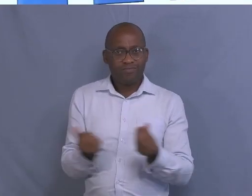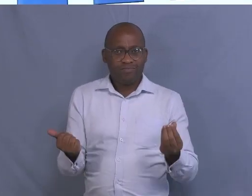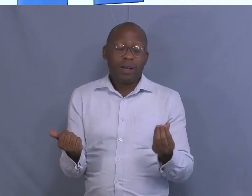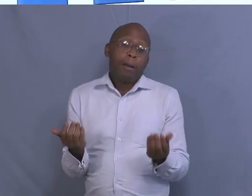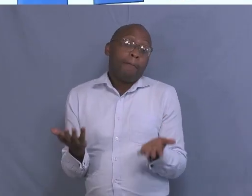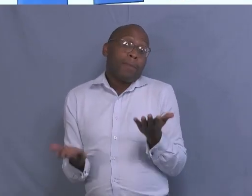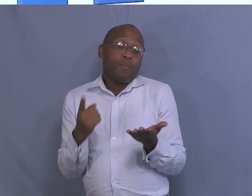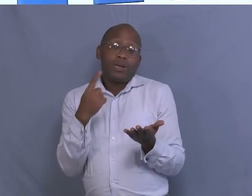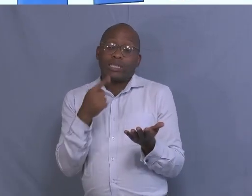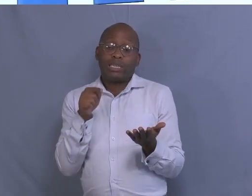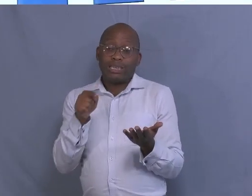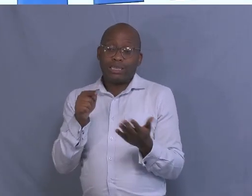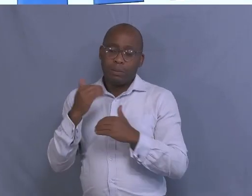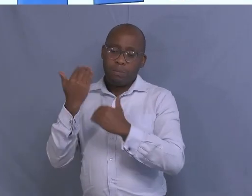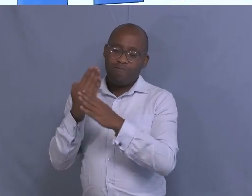overgrazing.